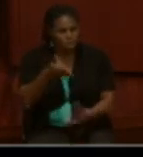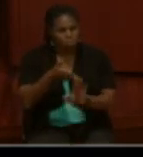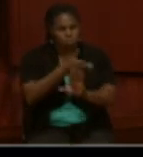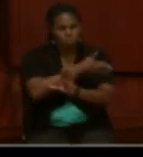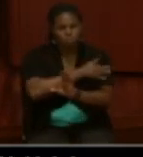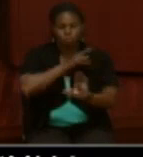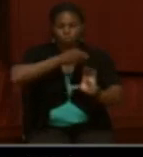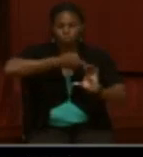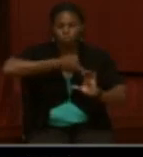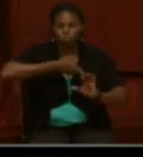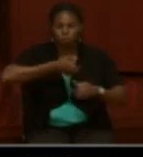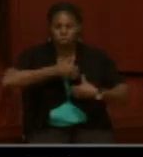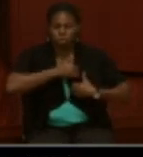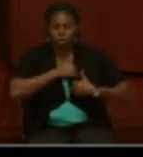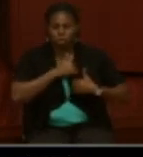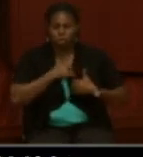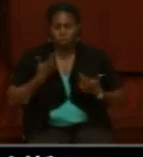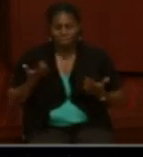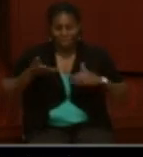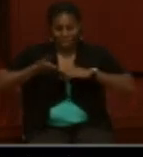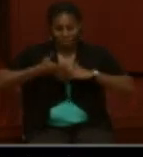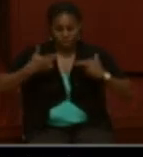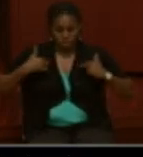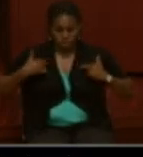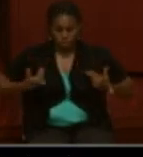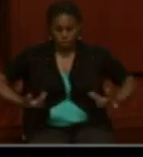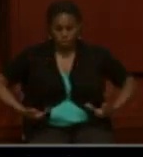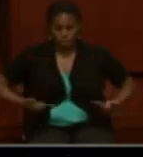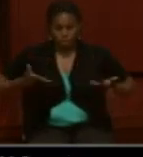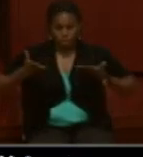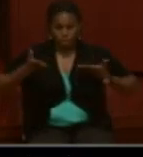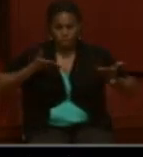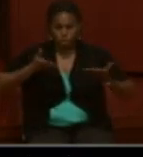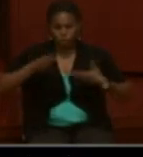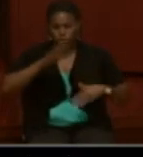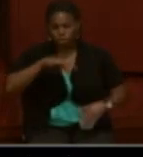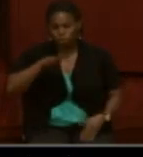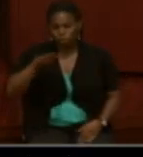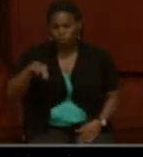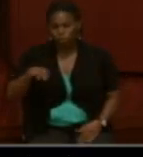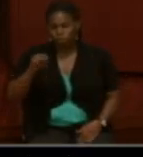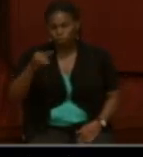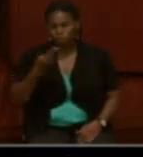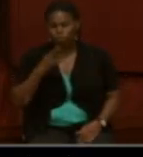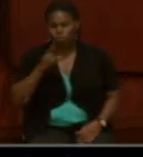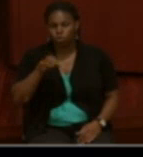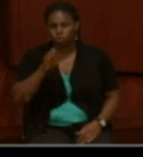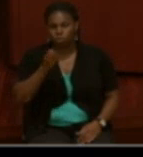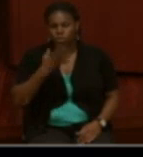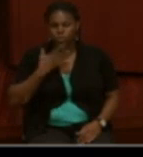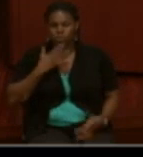Army and then right after he's in uniform. And he served in the 44th U.S. Colored Troops.